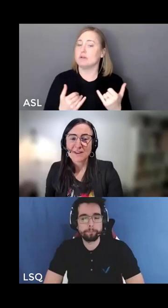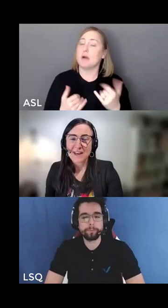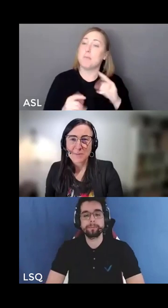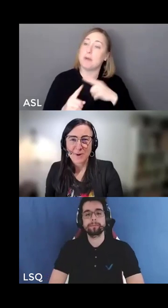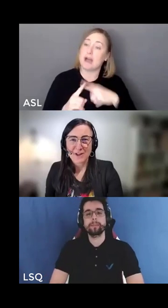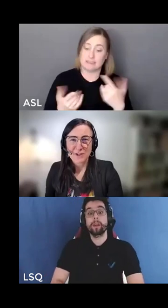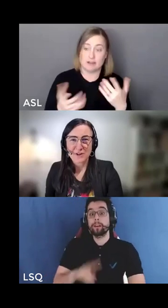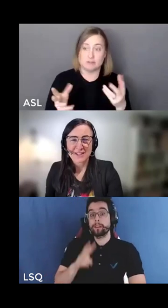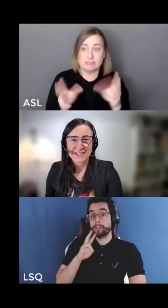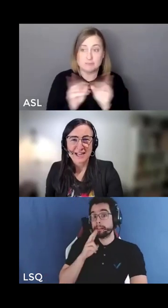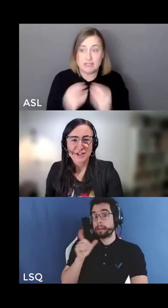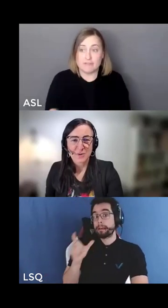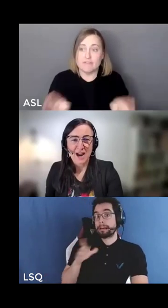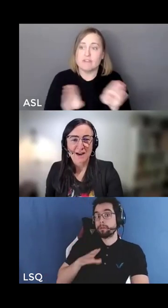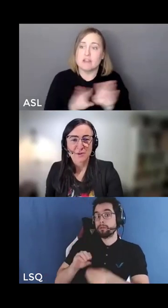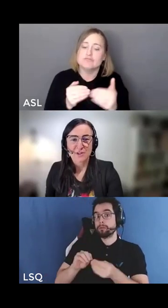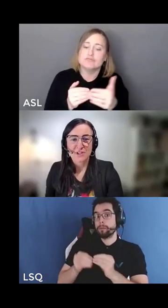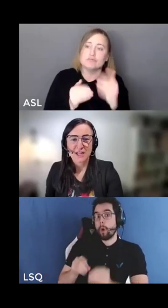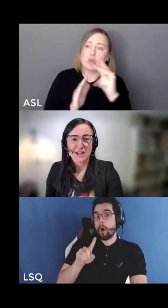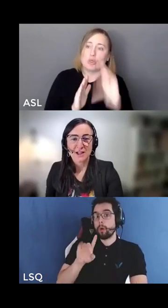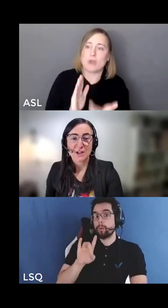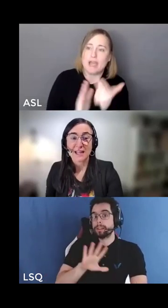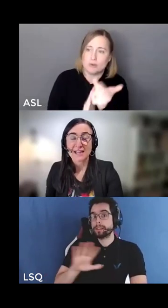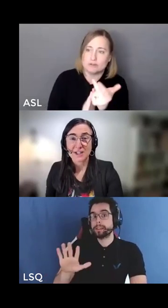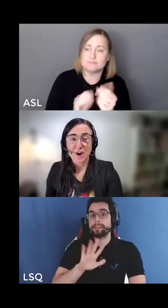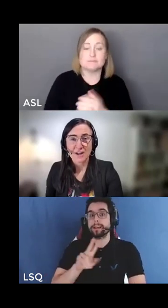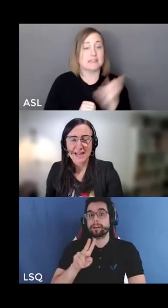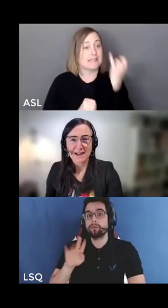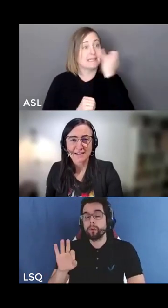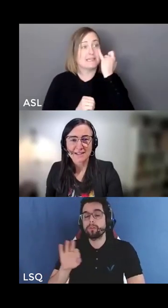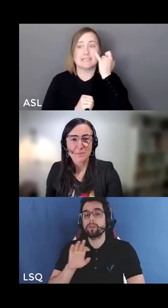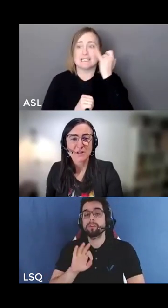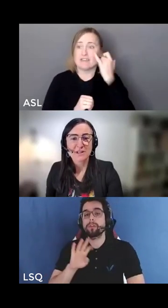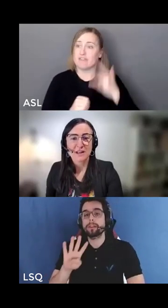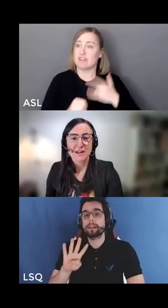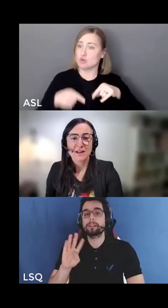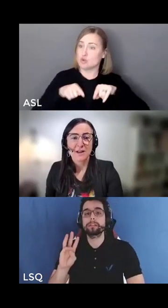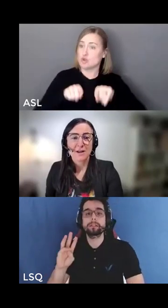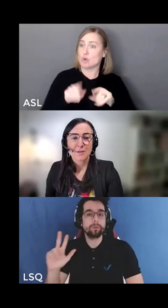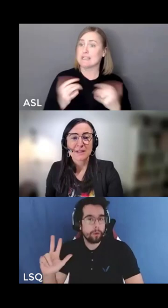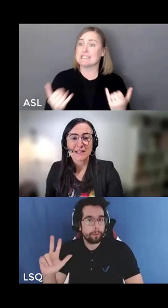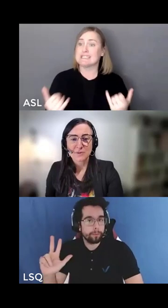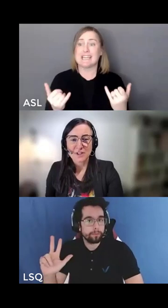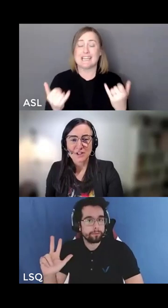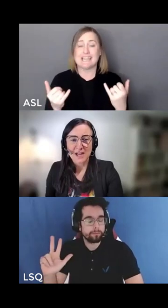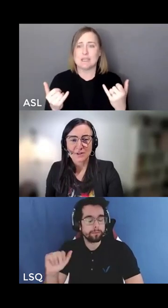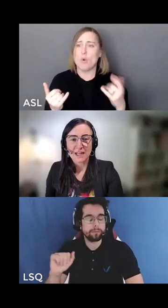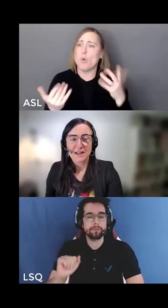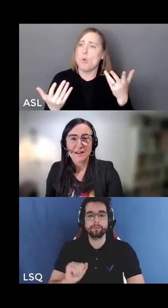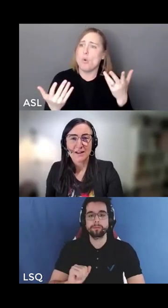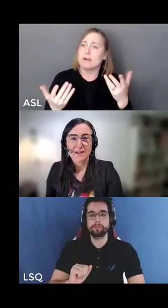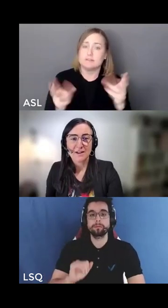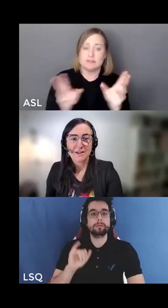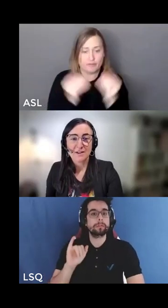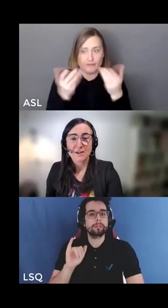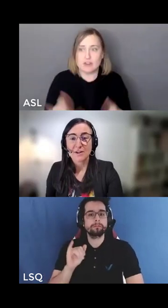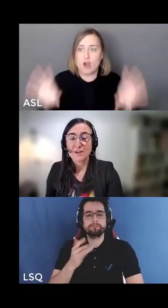If at any point during the session or afterwards you'd like to contact someone please reach out.